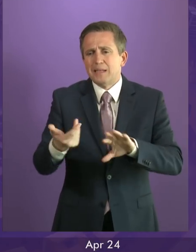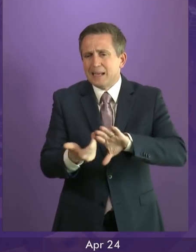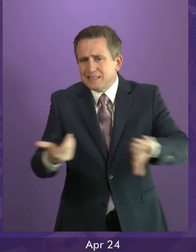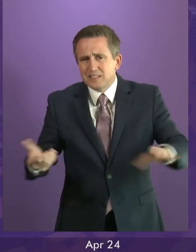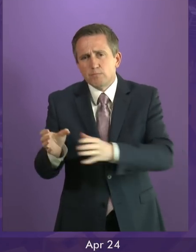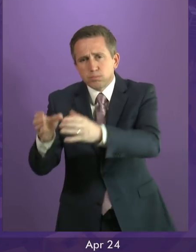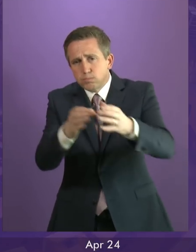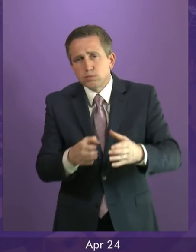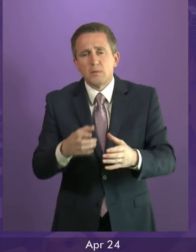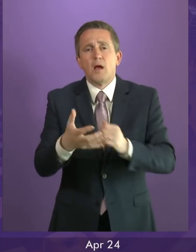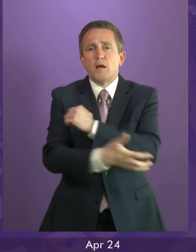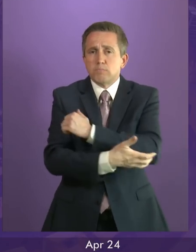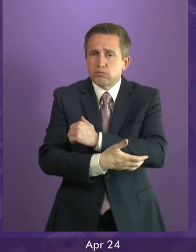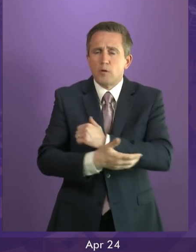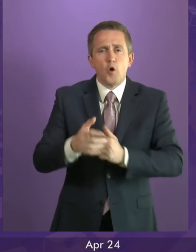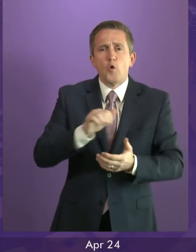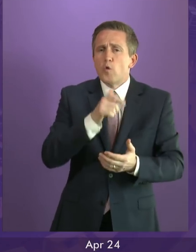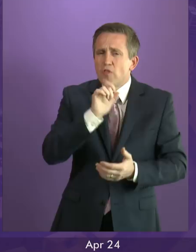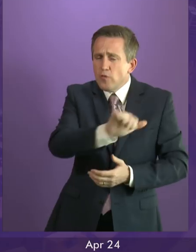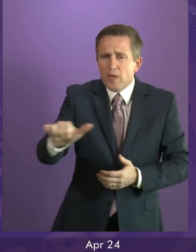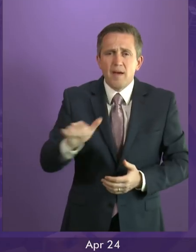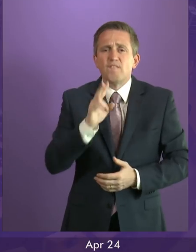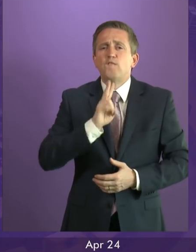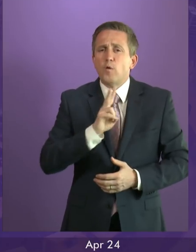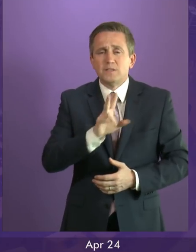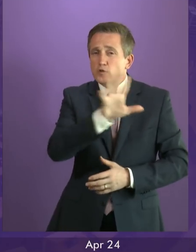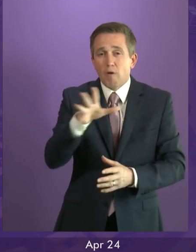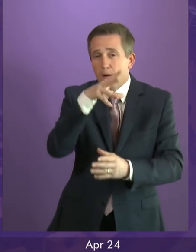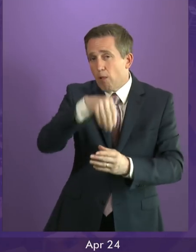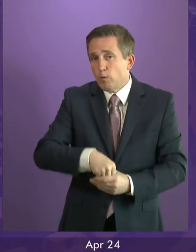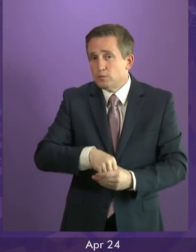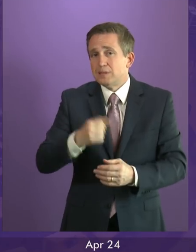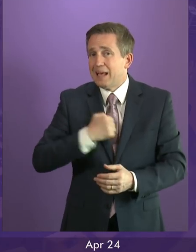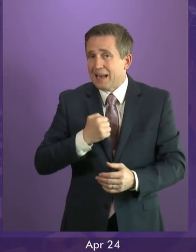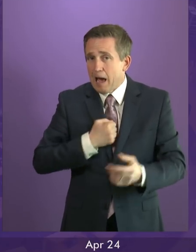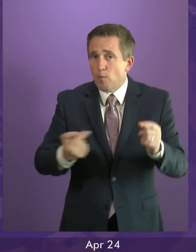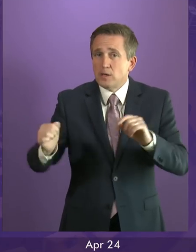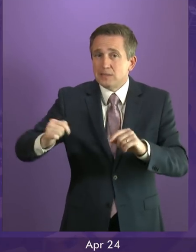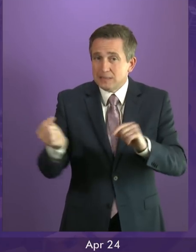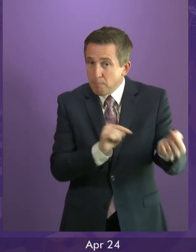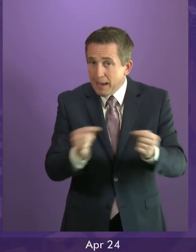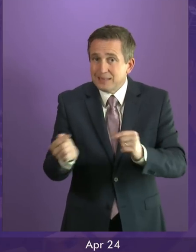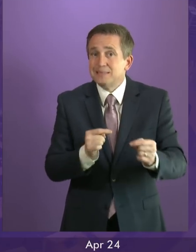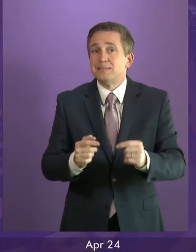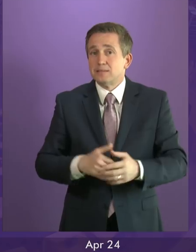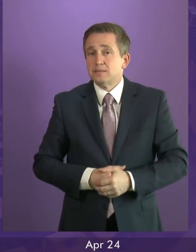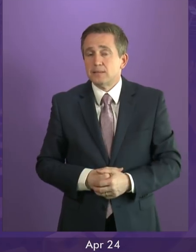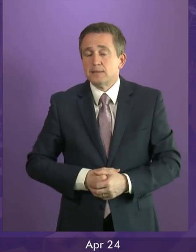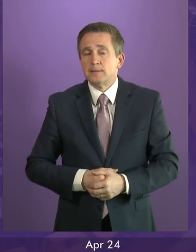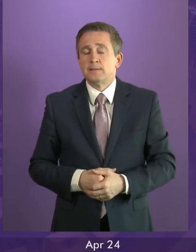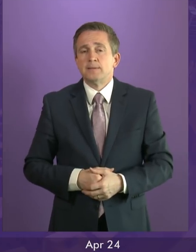disadvantage and poverty, whose voices are all too often not heard loudly enough in the debates that we have in this chamber and in the country as a whole?